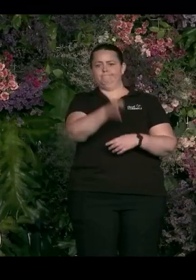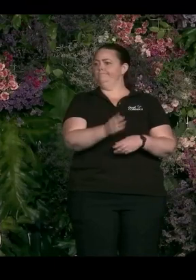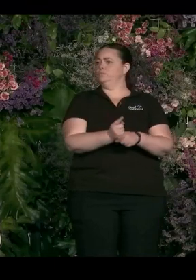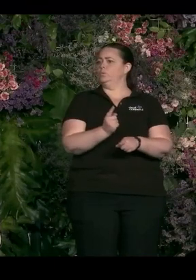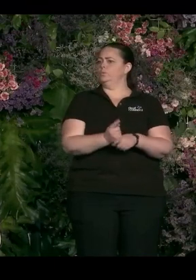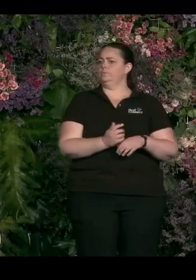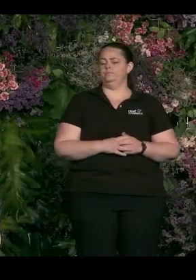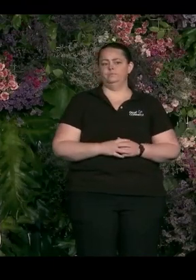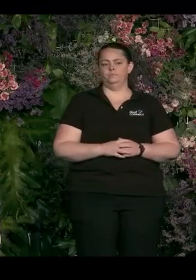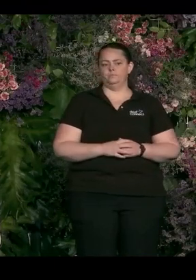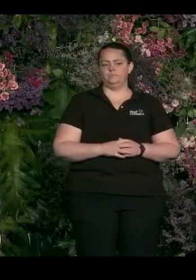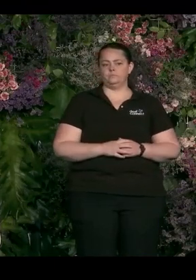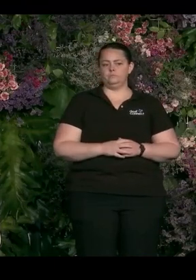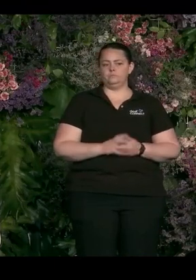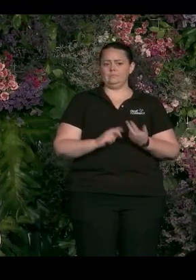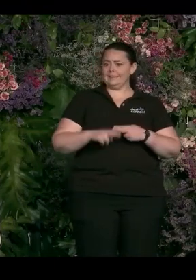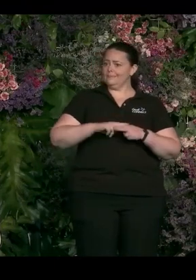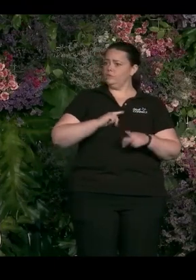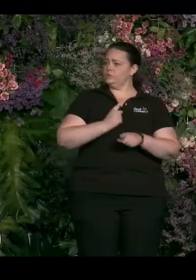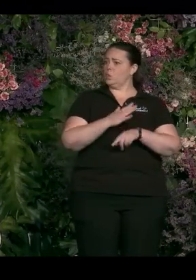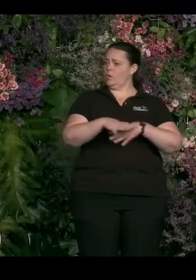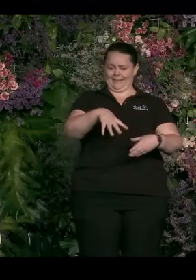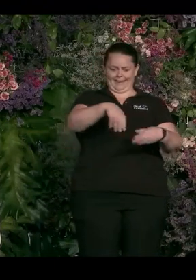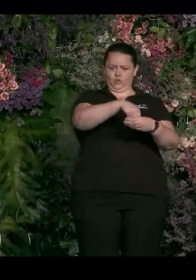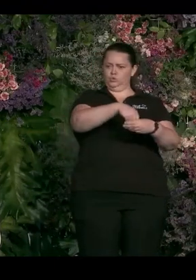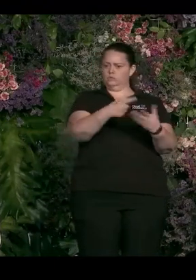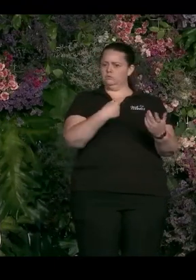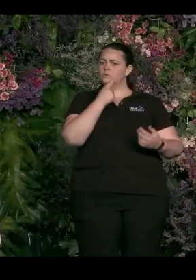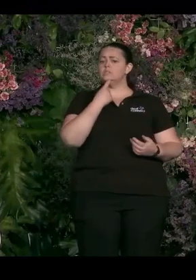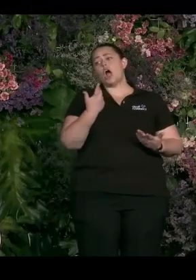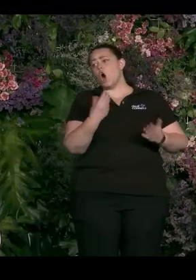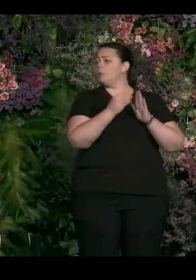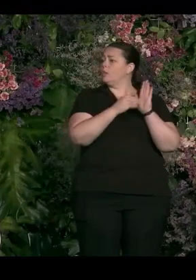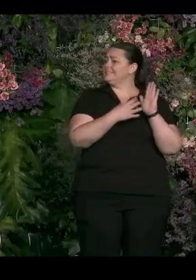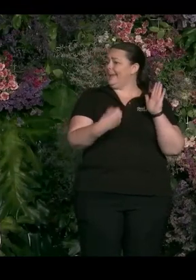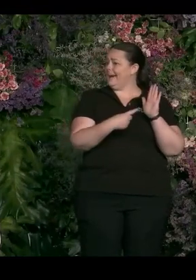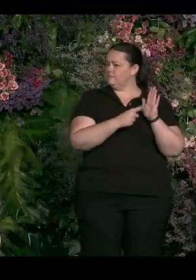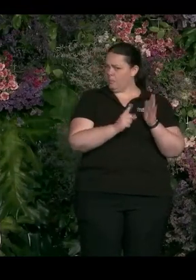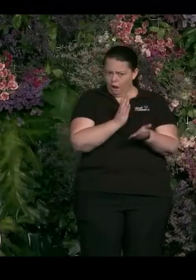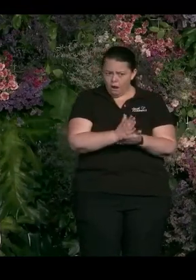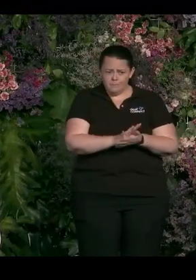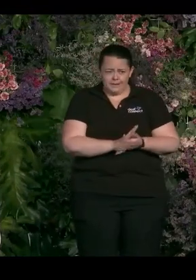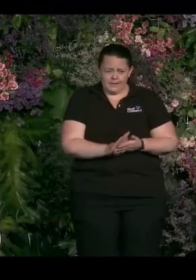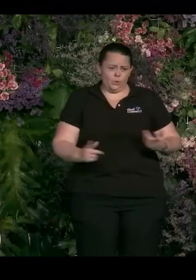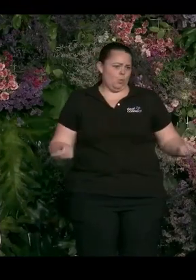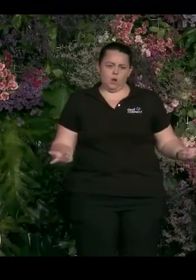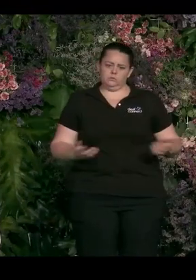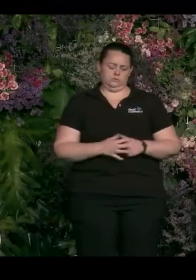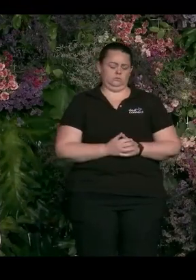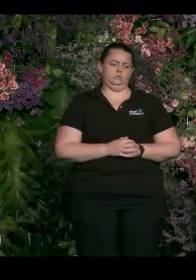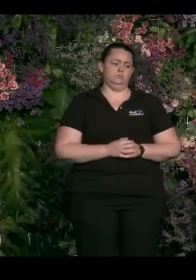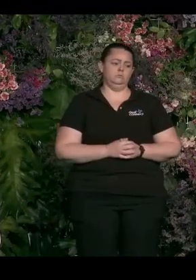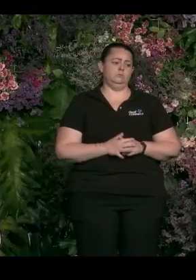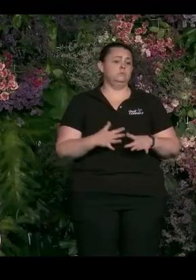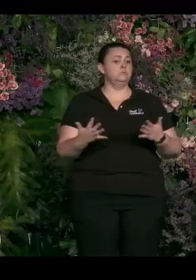it's really understanding what that is. I think we can say it, you know, and we can say we've got a policy and we've got all these things, but what truly does it actually mean? And so